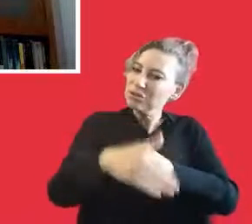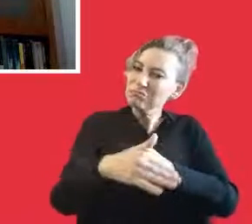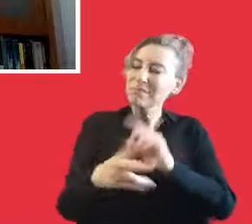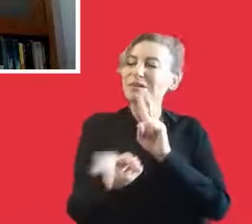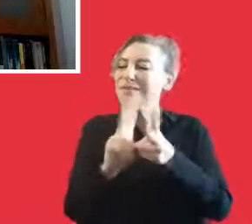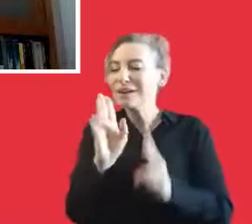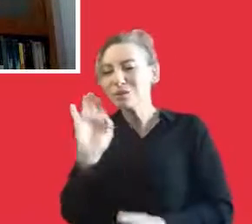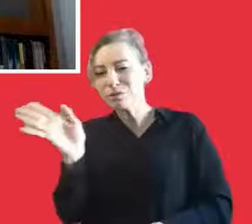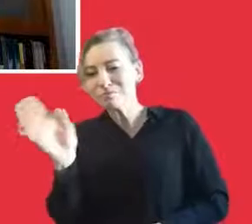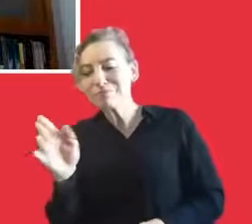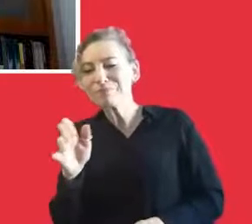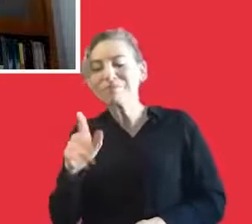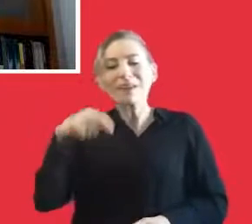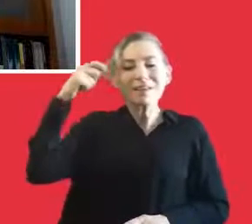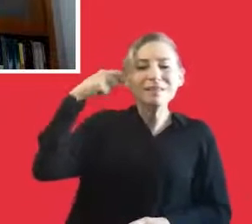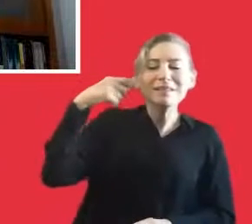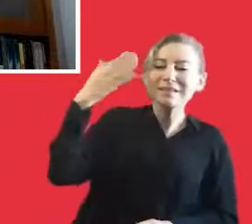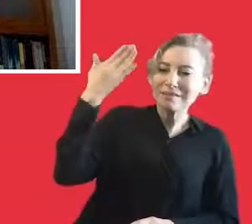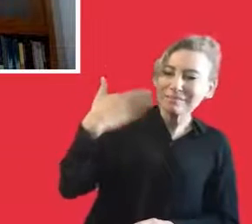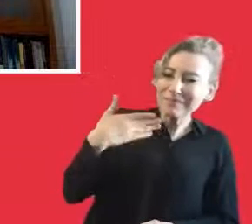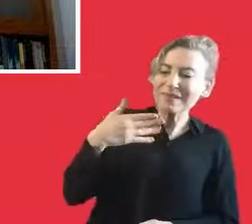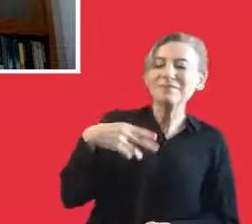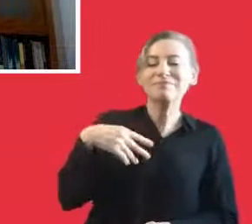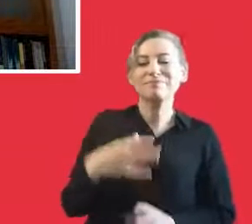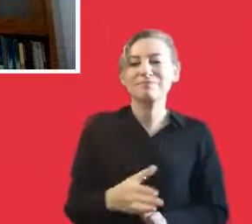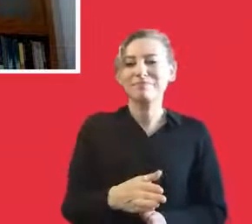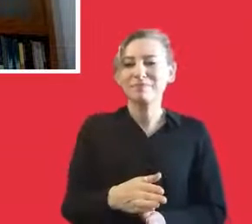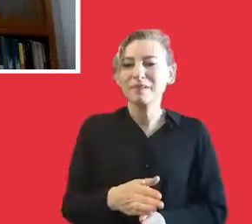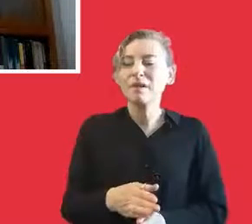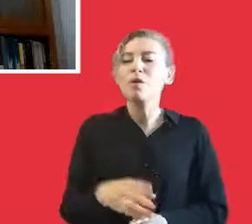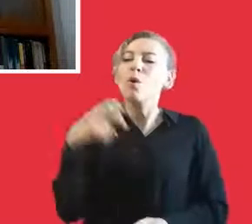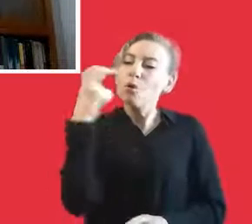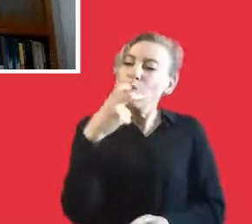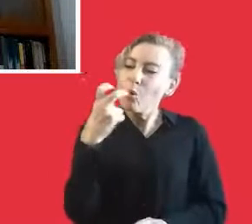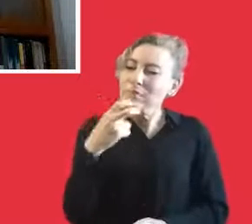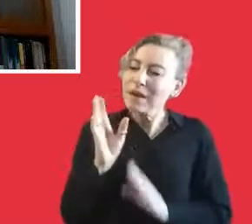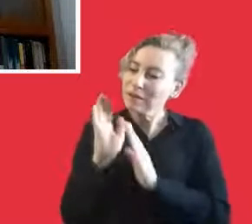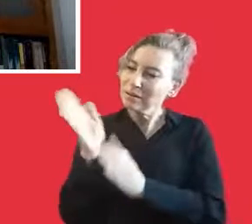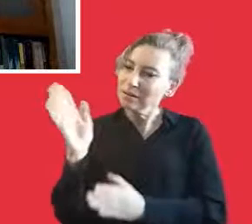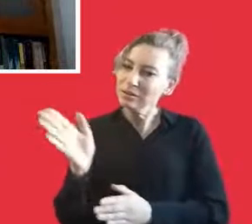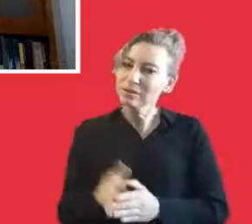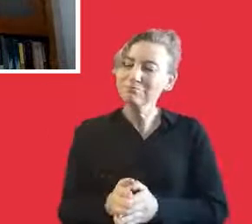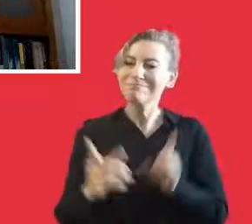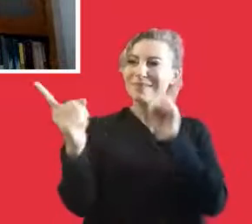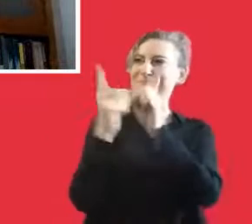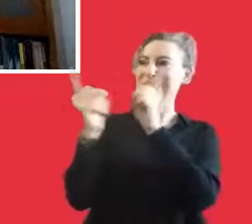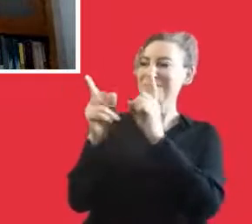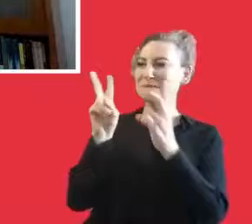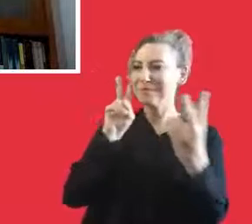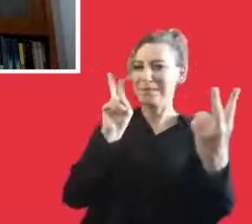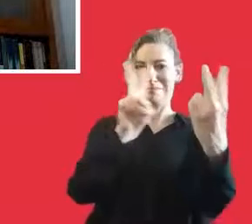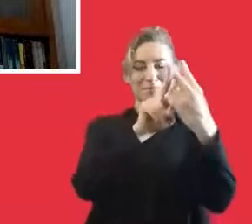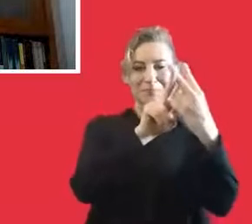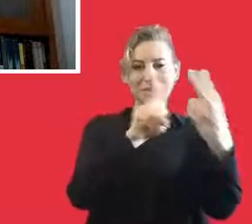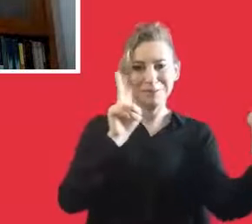we will go to theaters, to the cinemas. And we will watch movies. We will go to concerts. And we will be looking at our faces